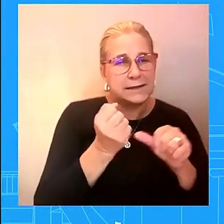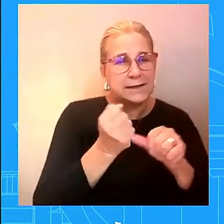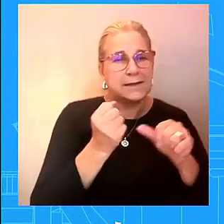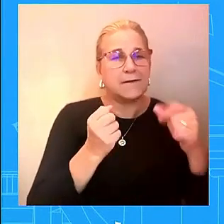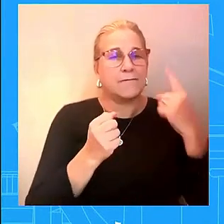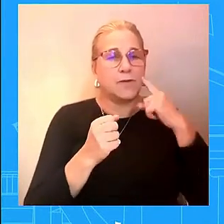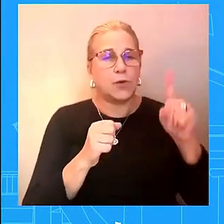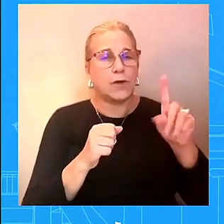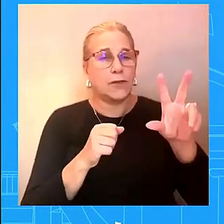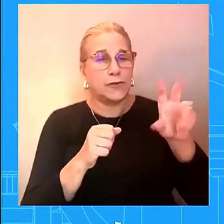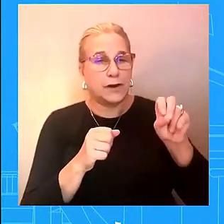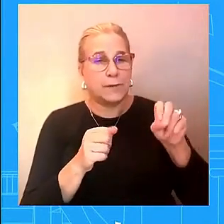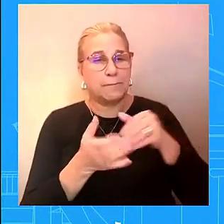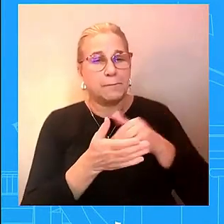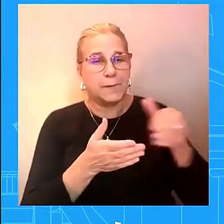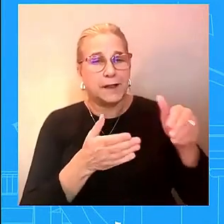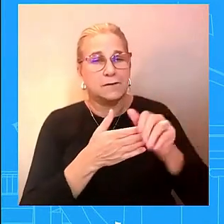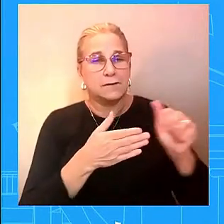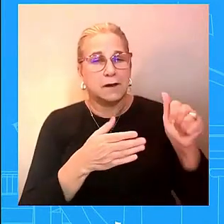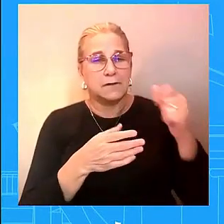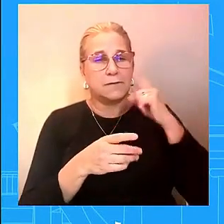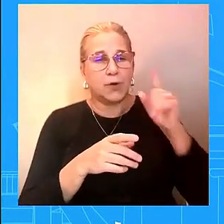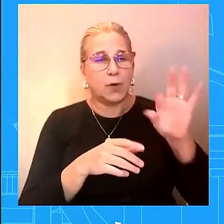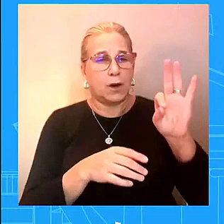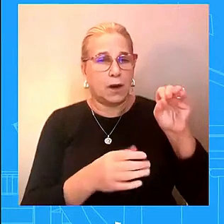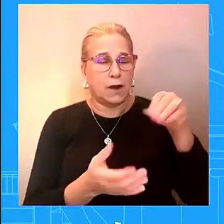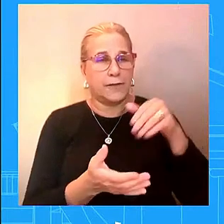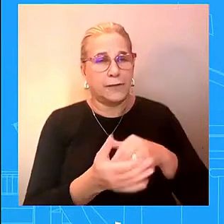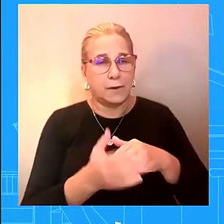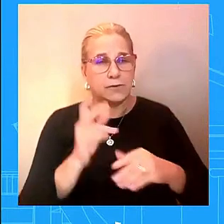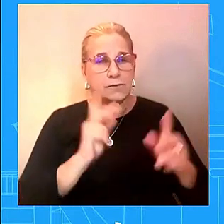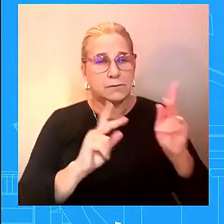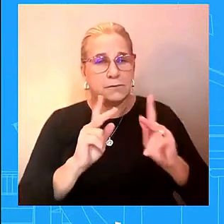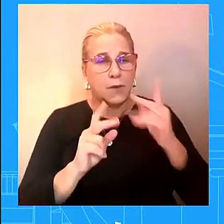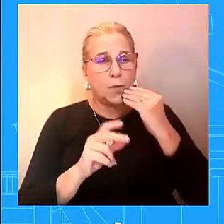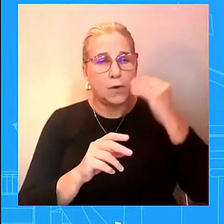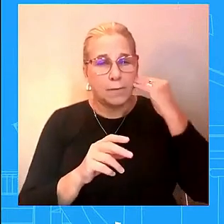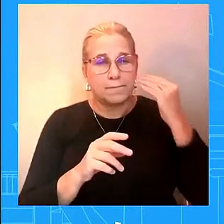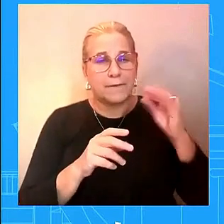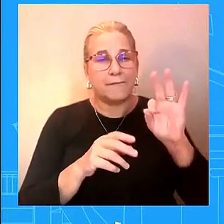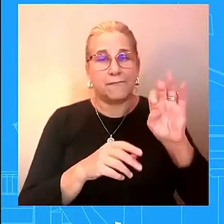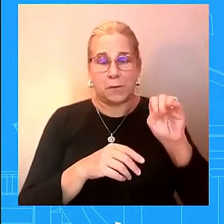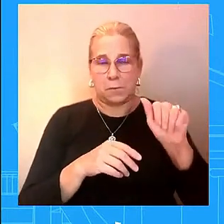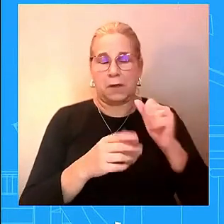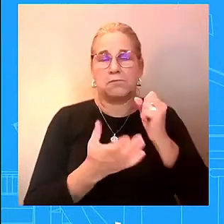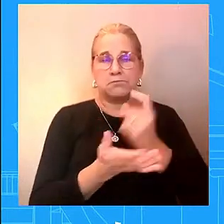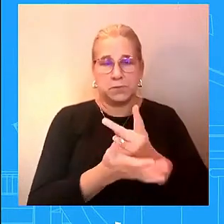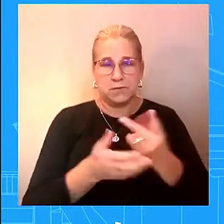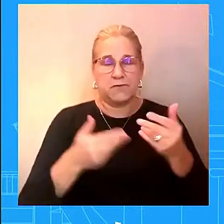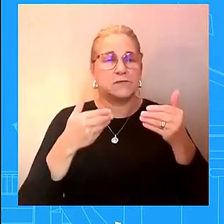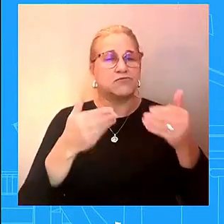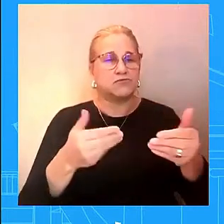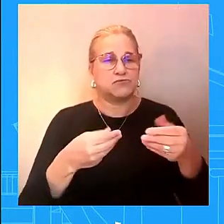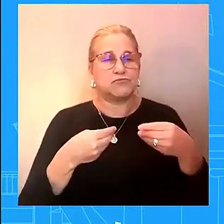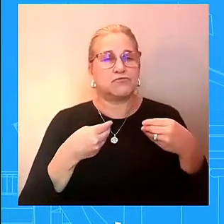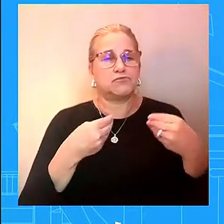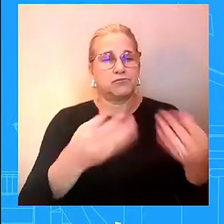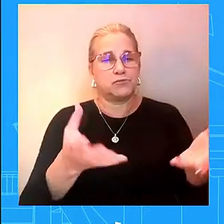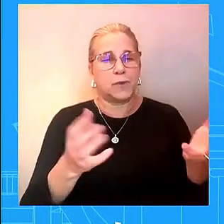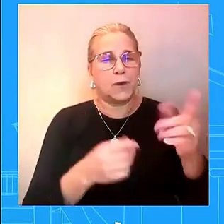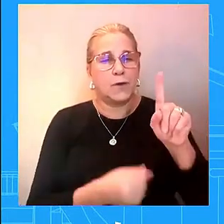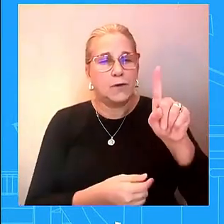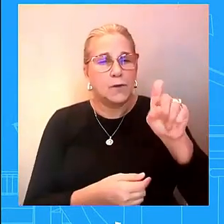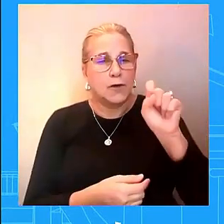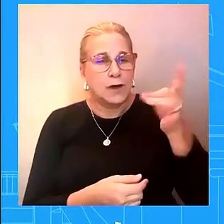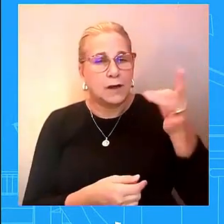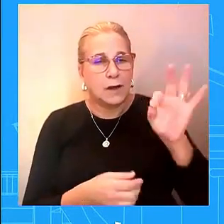additional fema additionally fema has approved more than 189 million dollars for debris removal and reimbursement